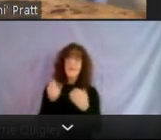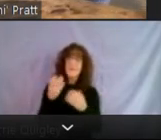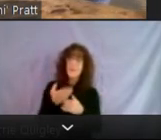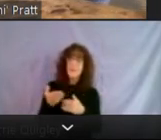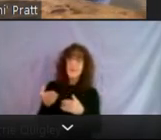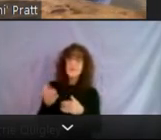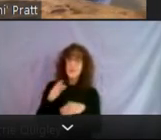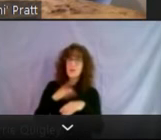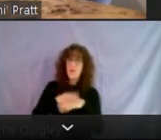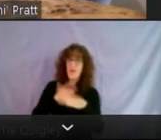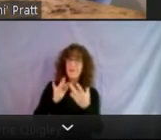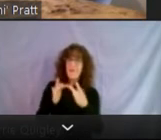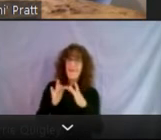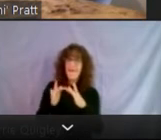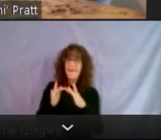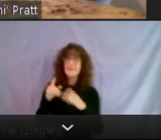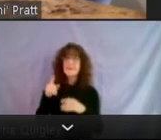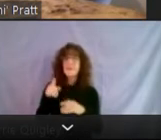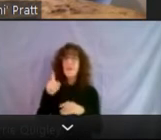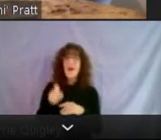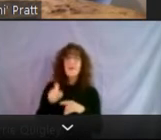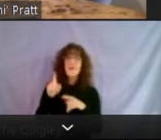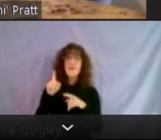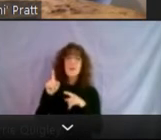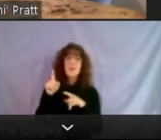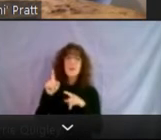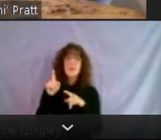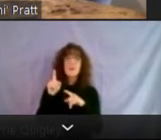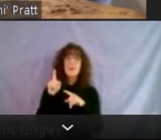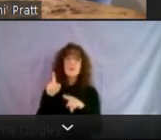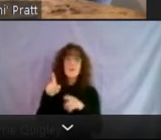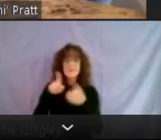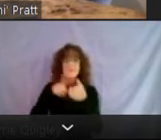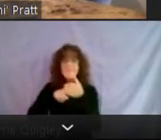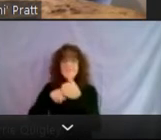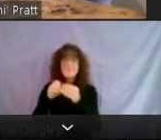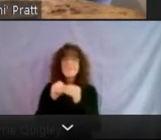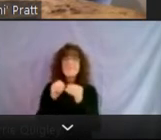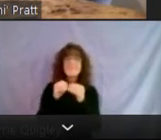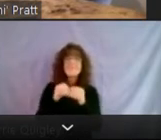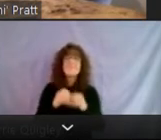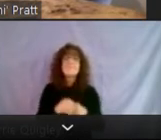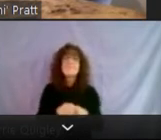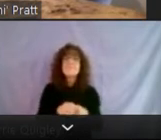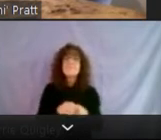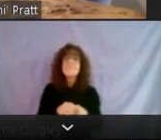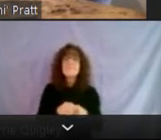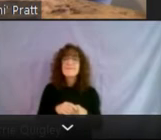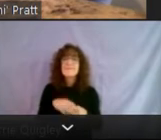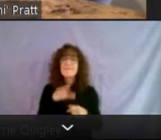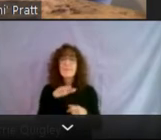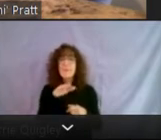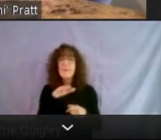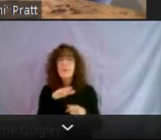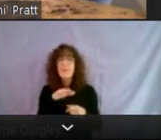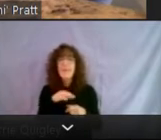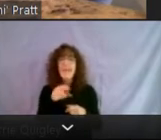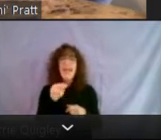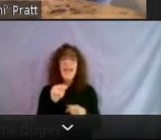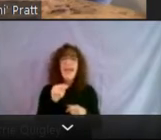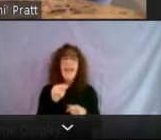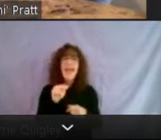these are online. Uh, so you have to, you have to get over the digital divide here, but, um, none of these. NL, NL